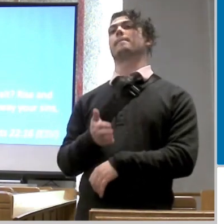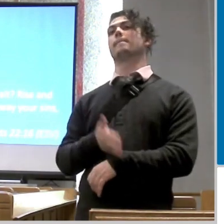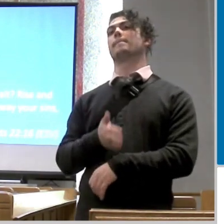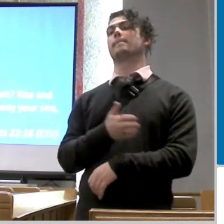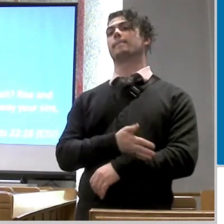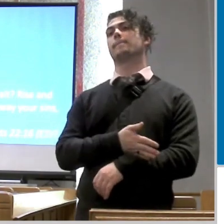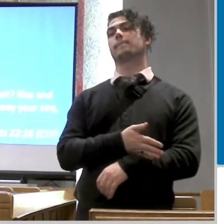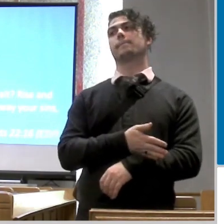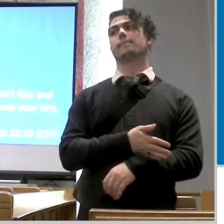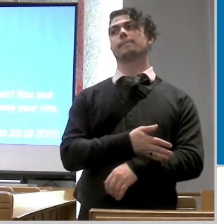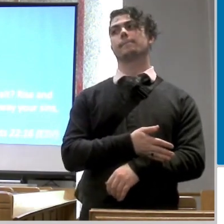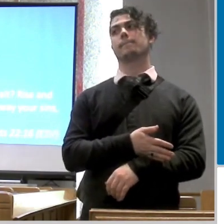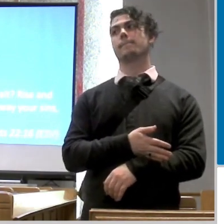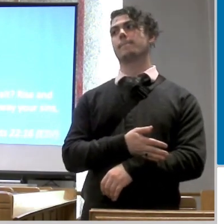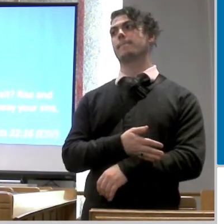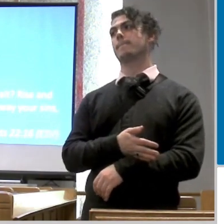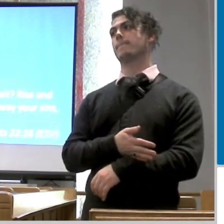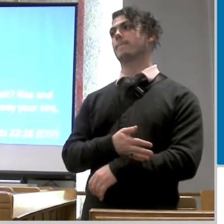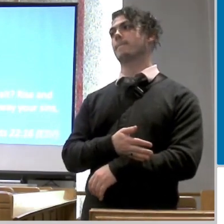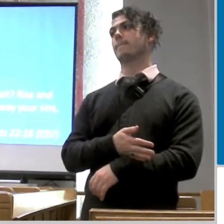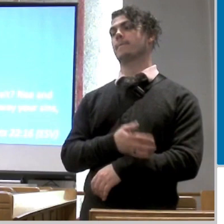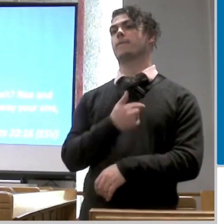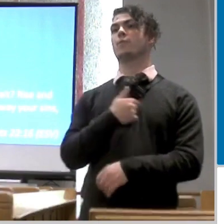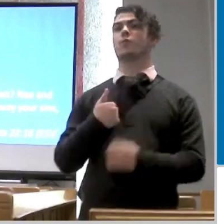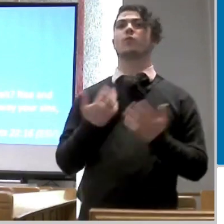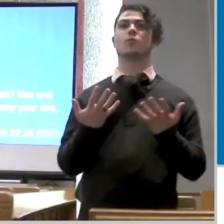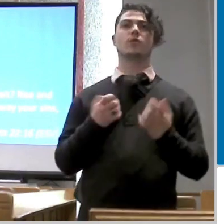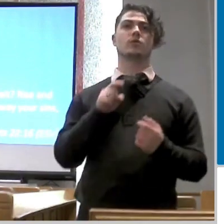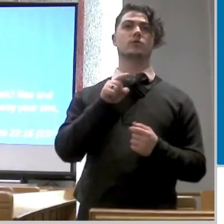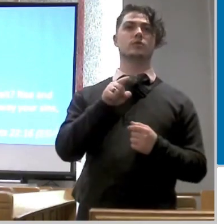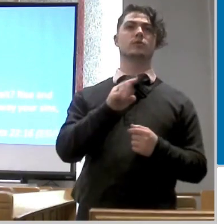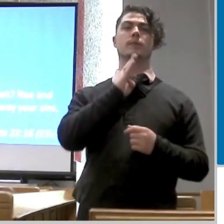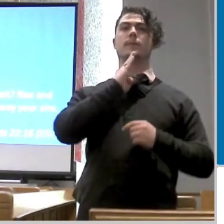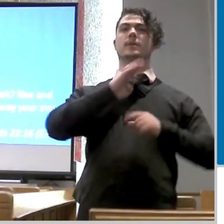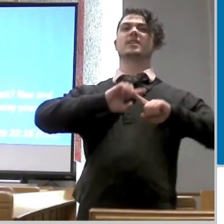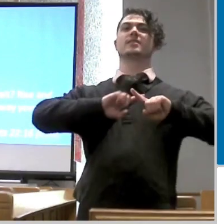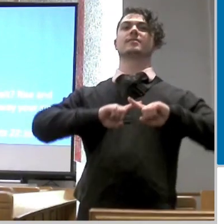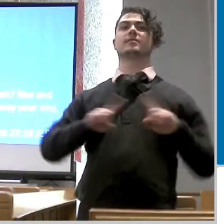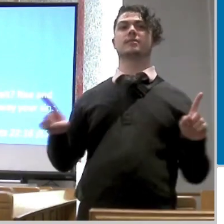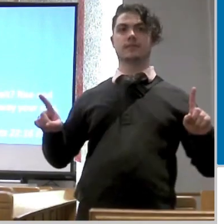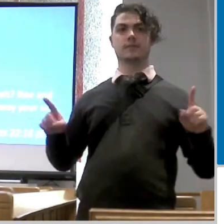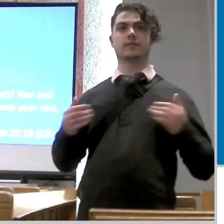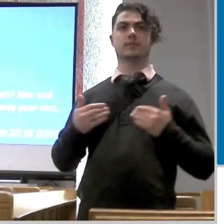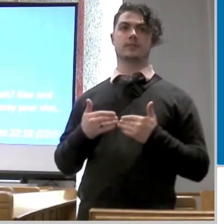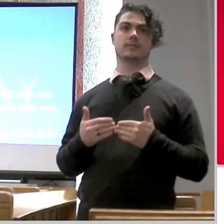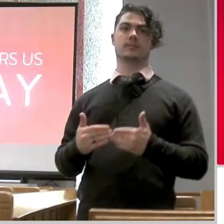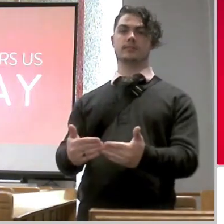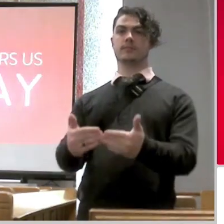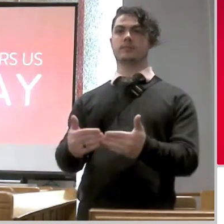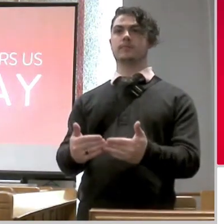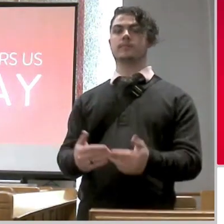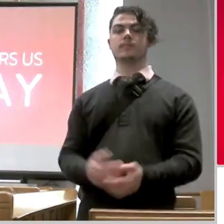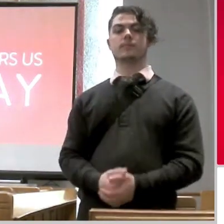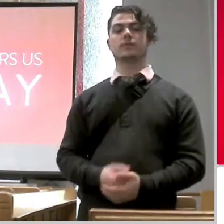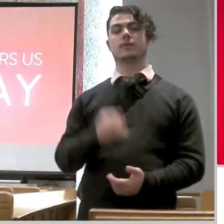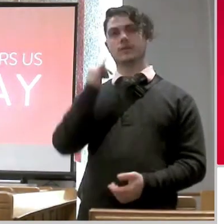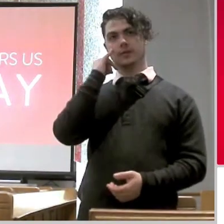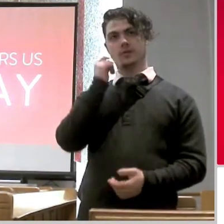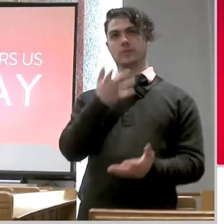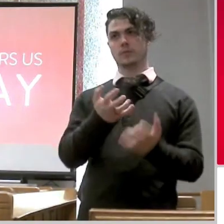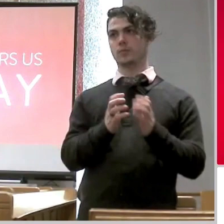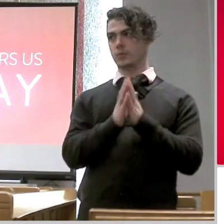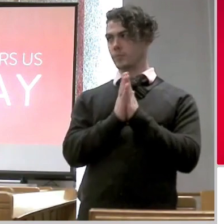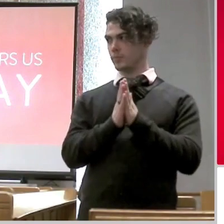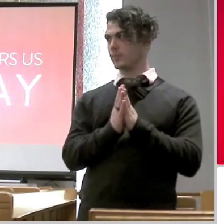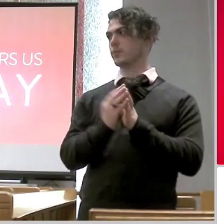sharing with you is not information it's about transformation we want you to be different going forward and like i said if you're here and you want to pray